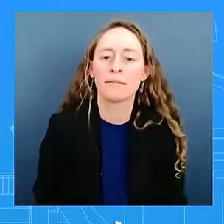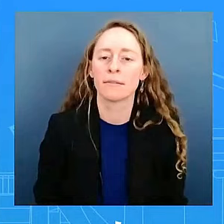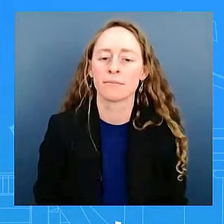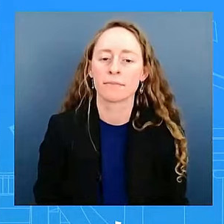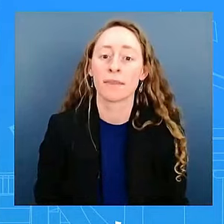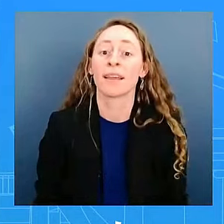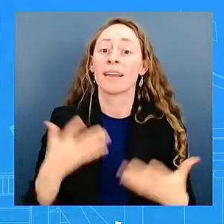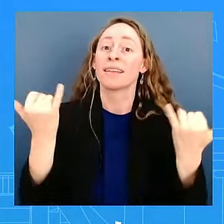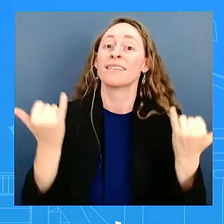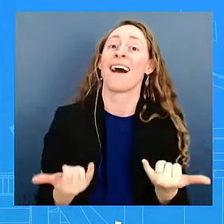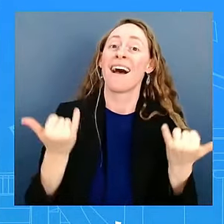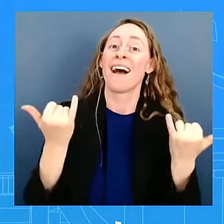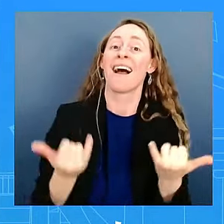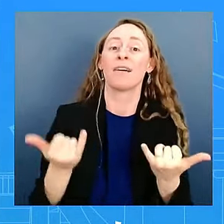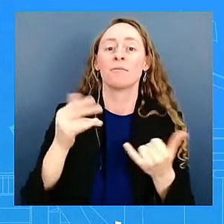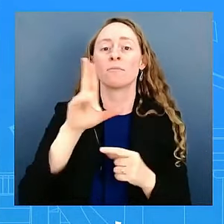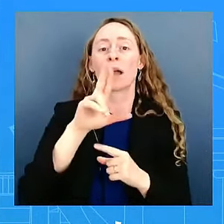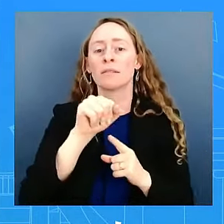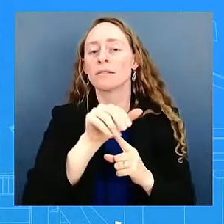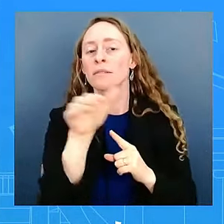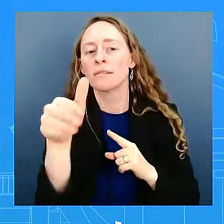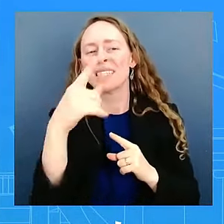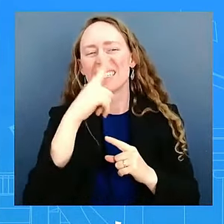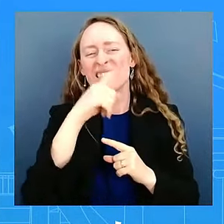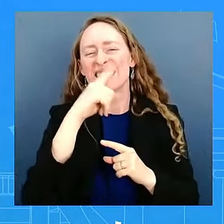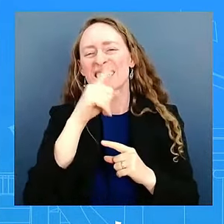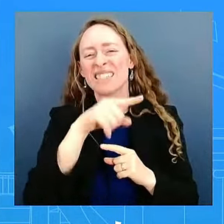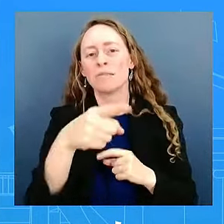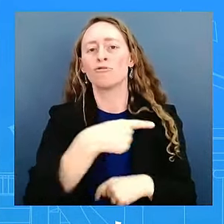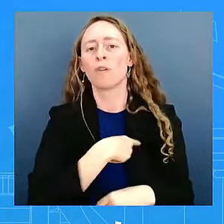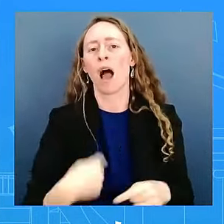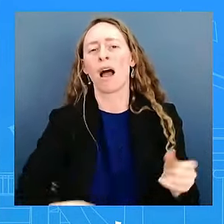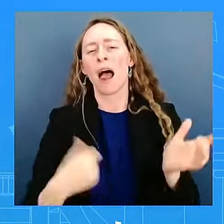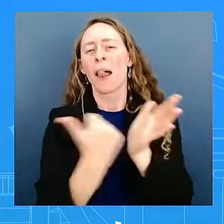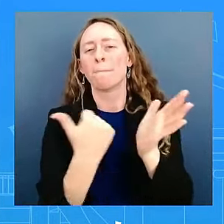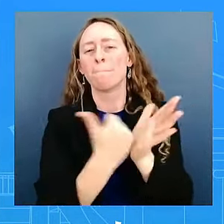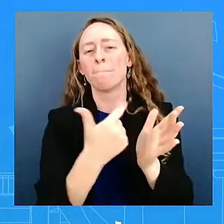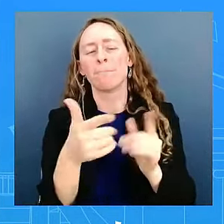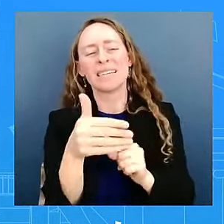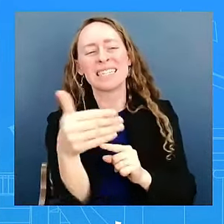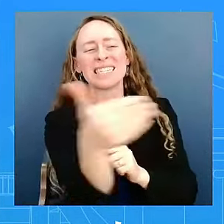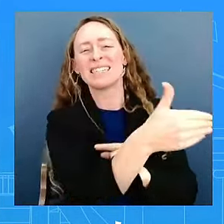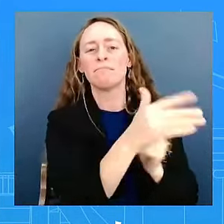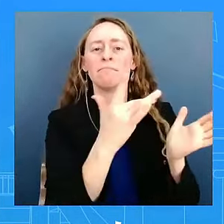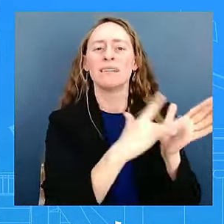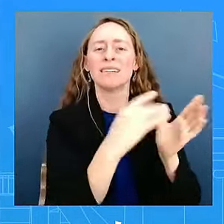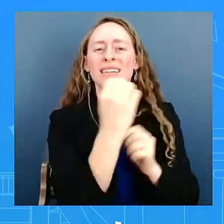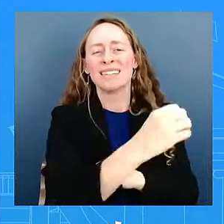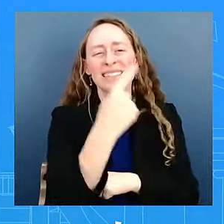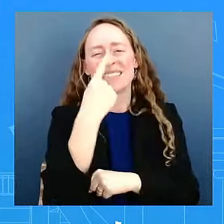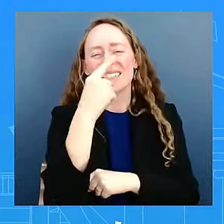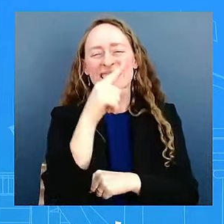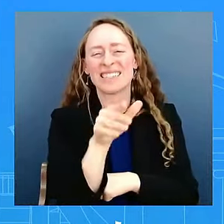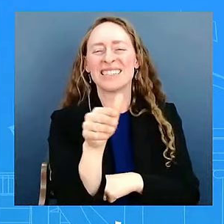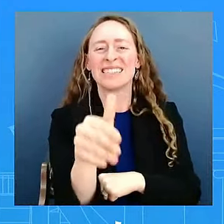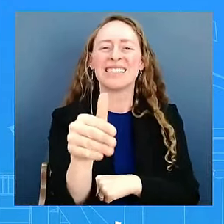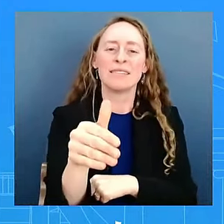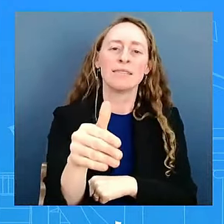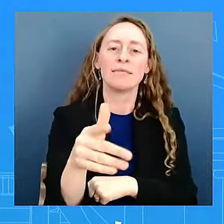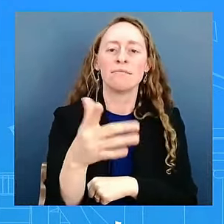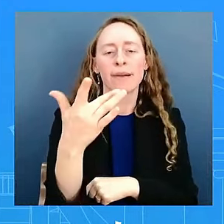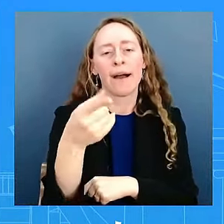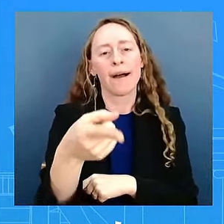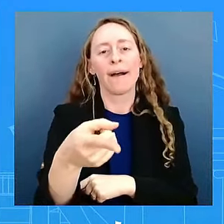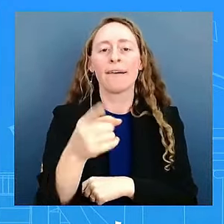and may not be using its influence for the purpose that U.S. and allies believe to be positive? On the first thing, I believe I've